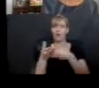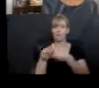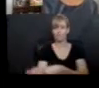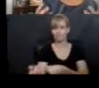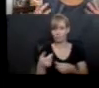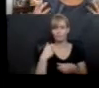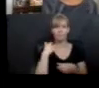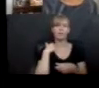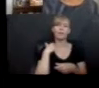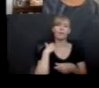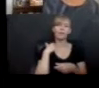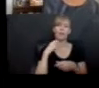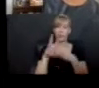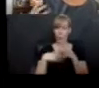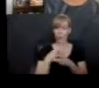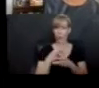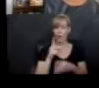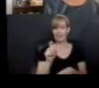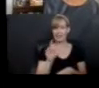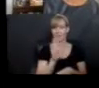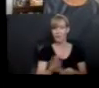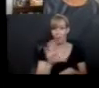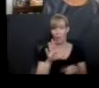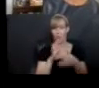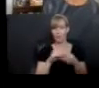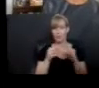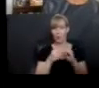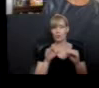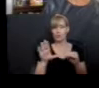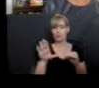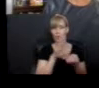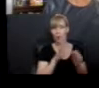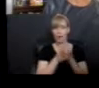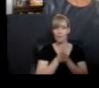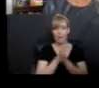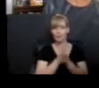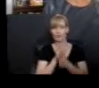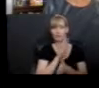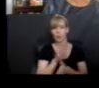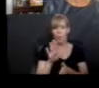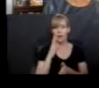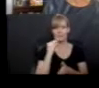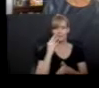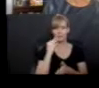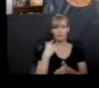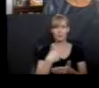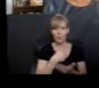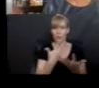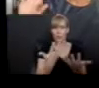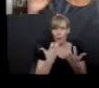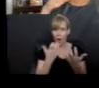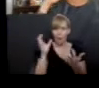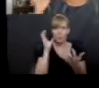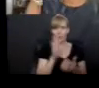your stories and your passion and your experiences. Right? So we want to hear from you as a writer. Now,